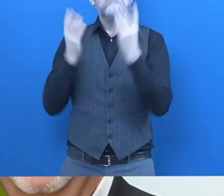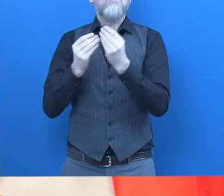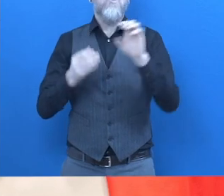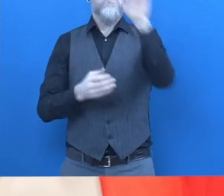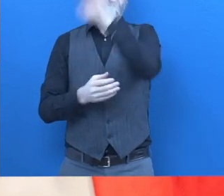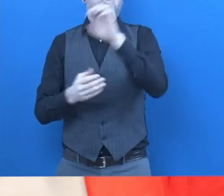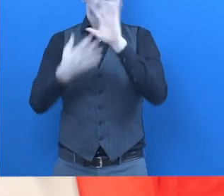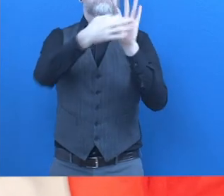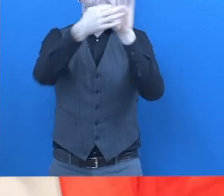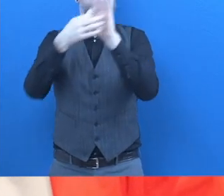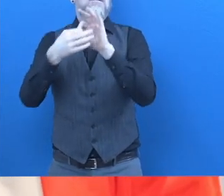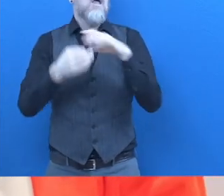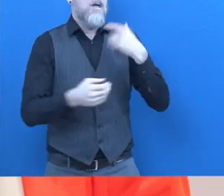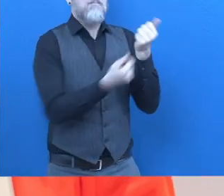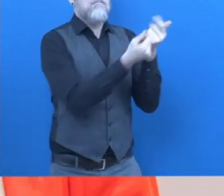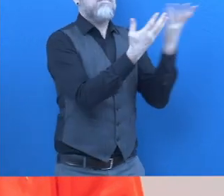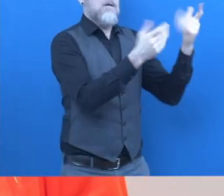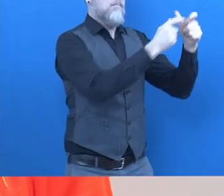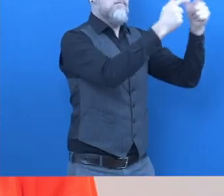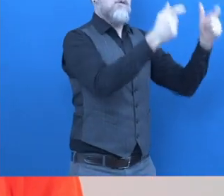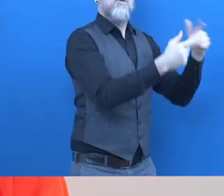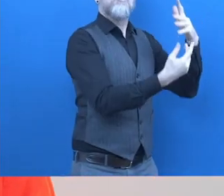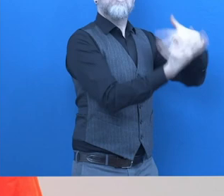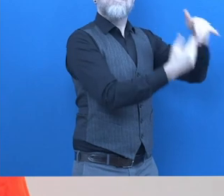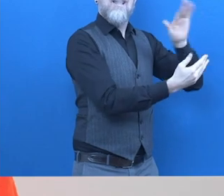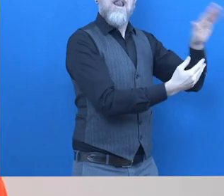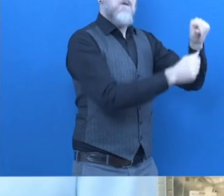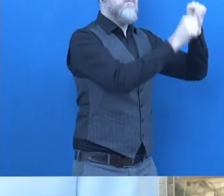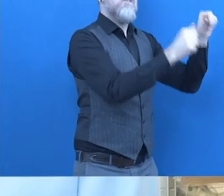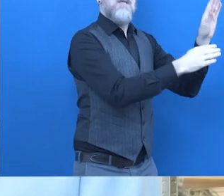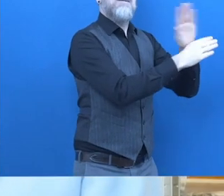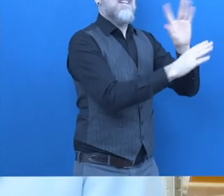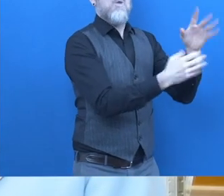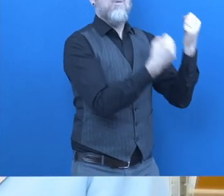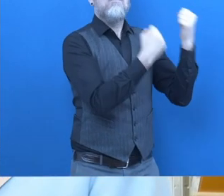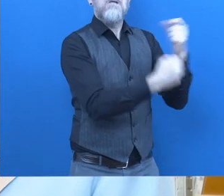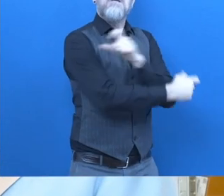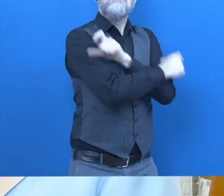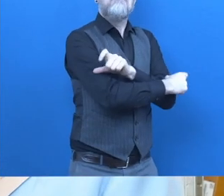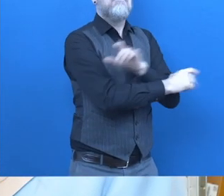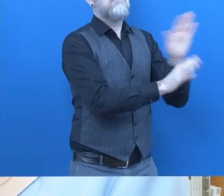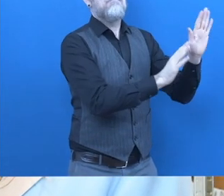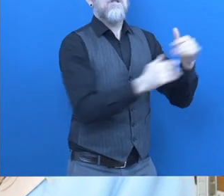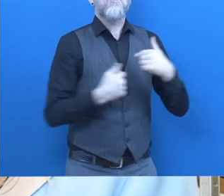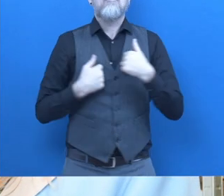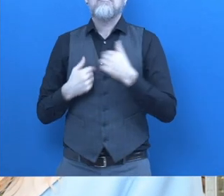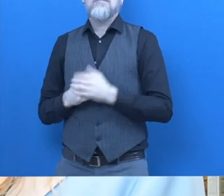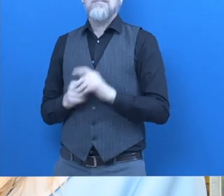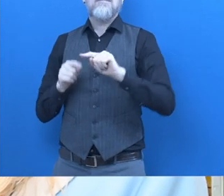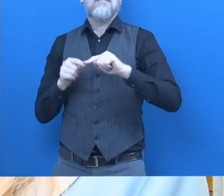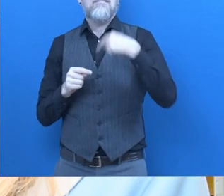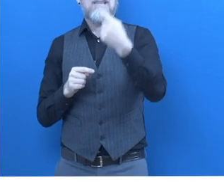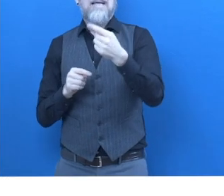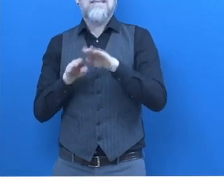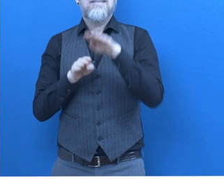hardly any of them are active across Europe. And many social entrepreneurs do not have a resilient, systemically relevant